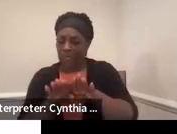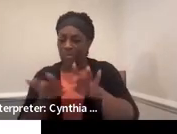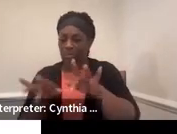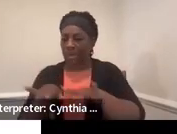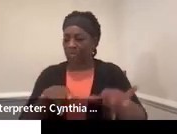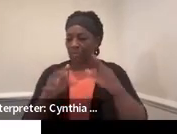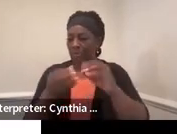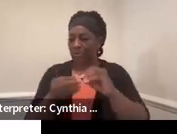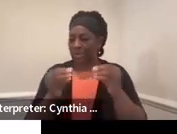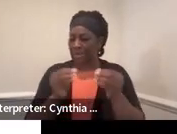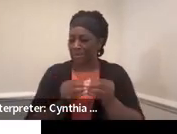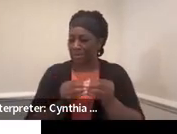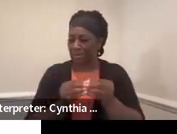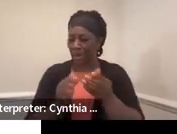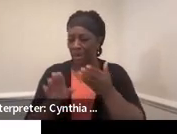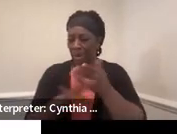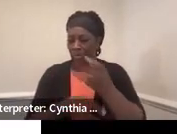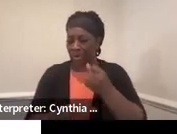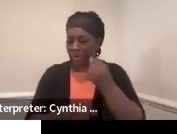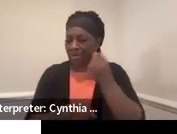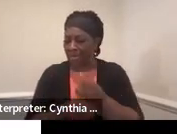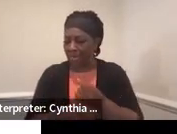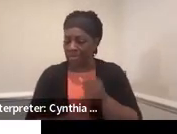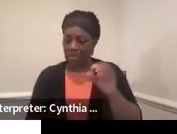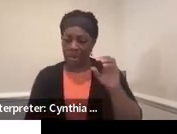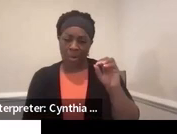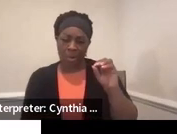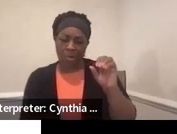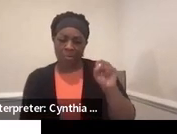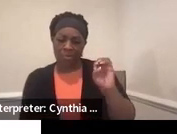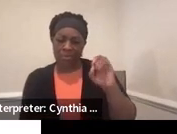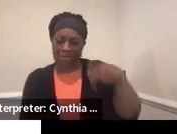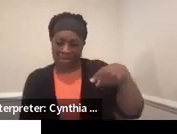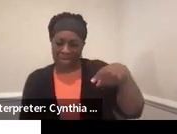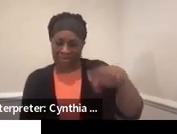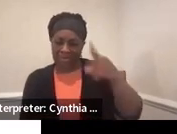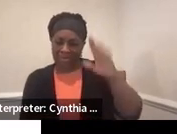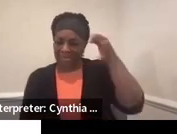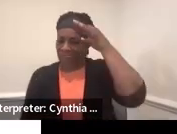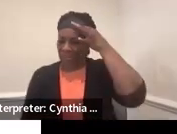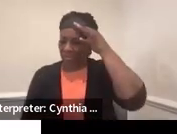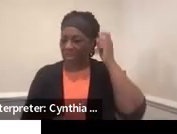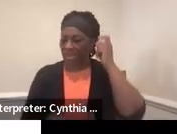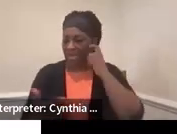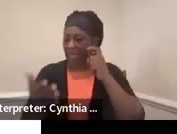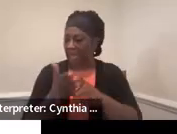over a year to OSEP because that is the federal indicator. So